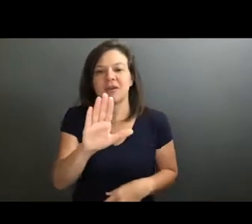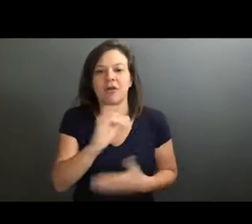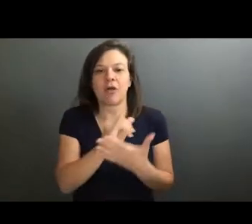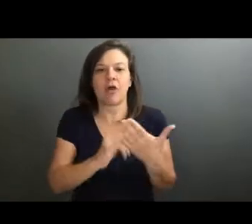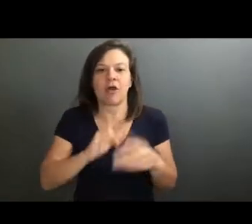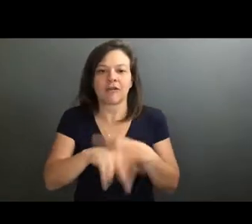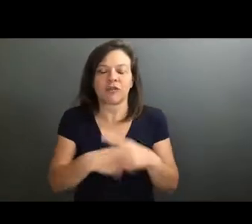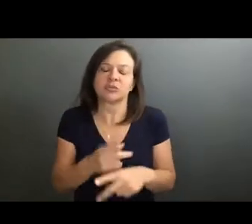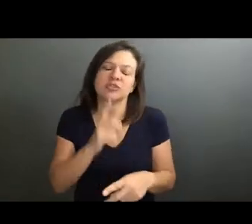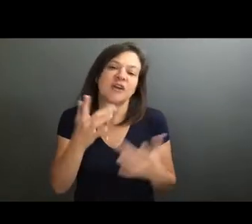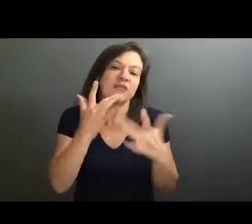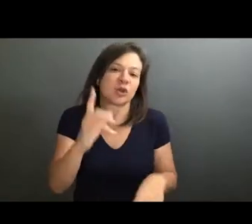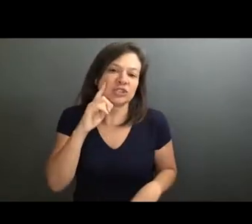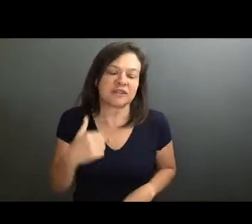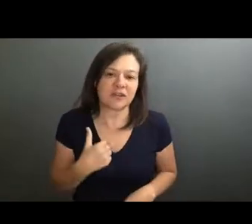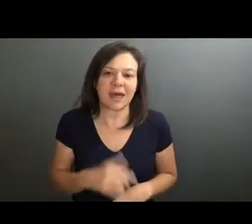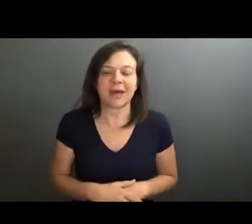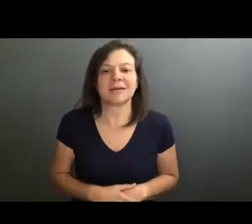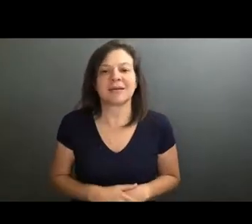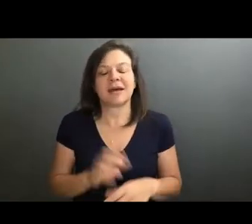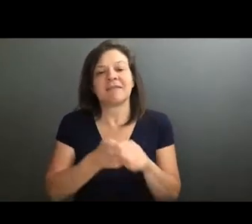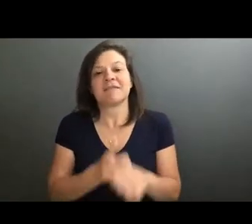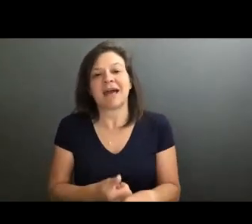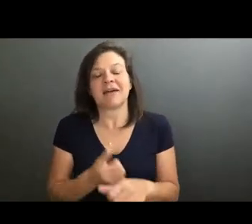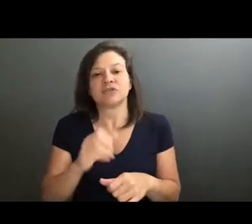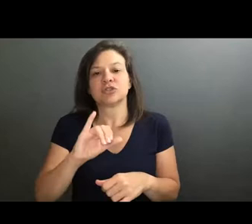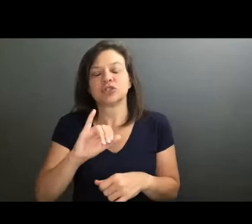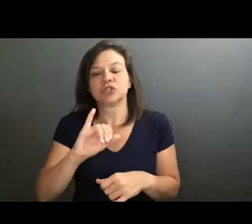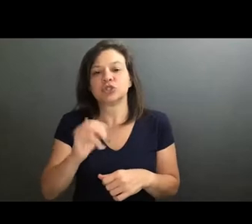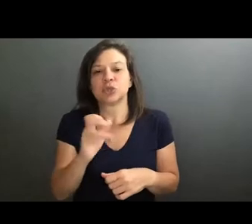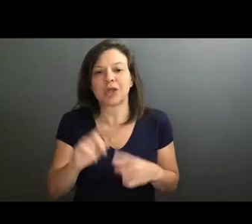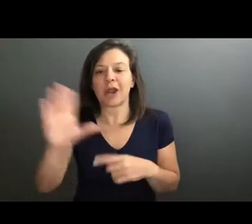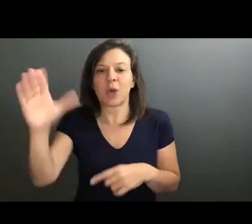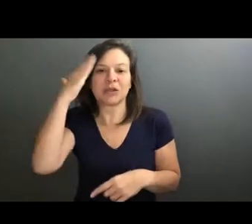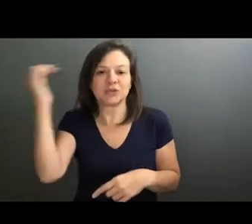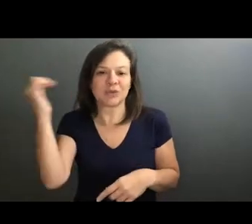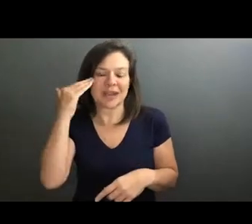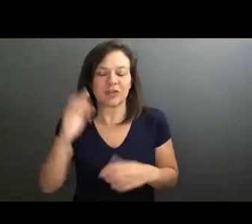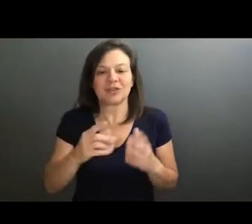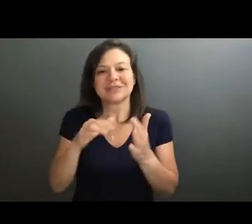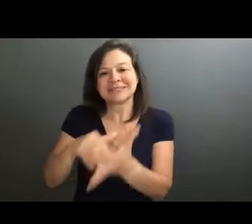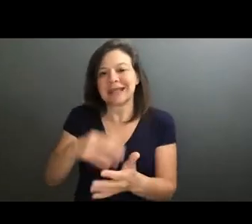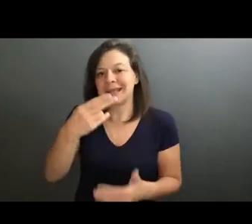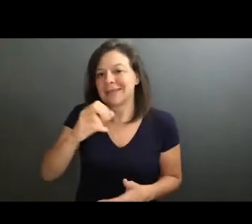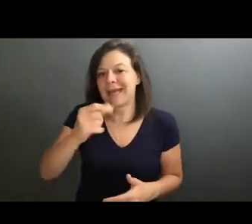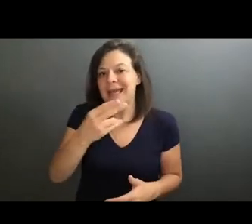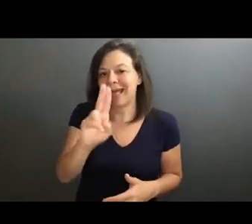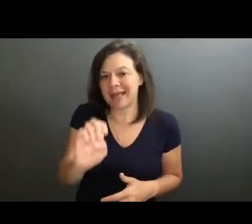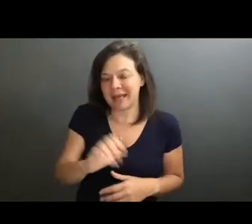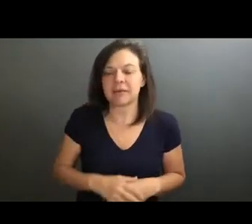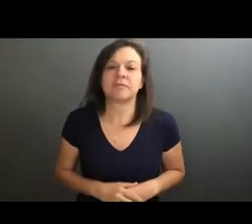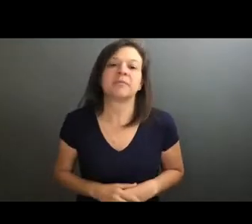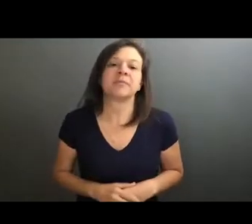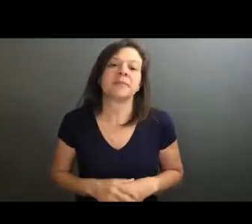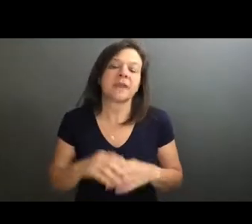So I was really fortunate for that. And then following Juilliard, I went to the Netherlands in The Hague to study for one year with the